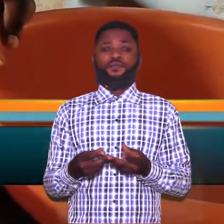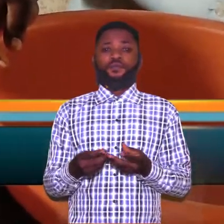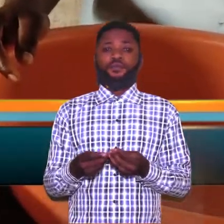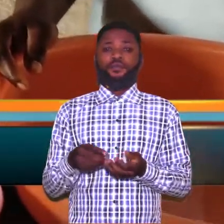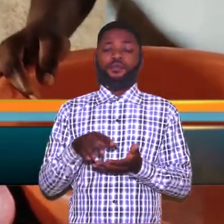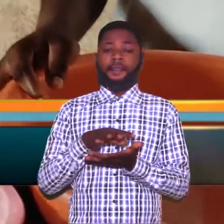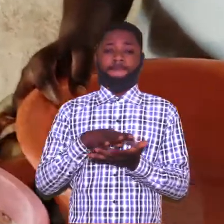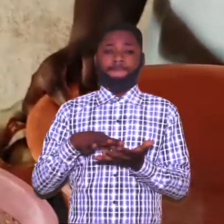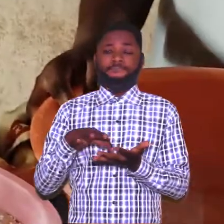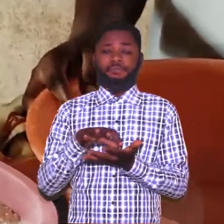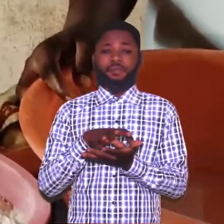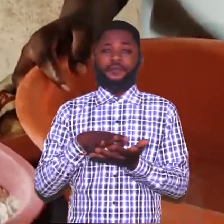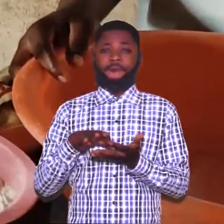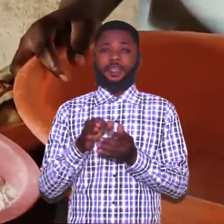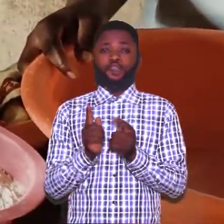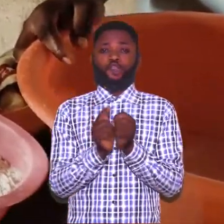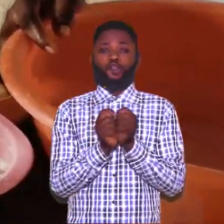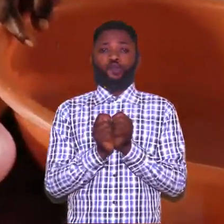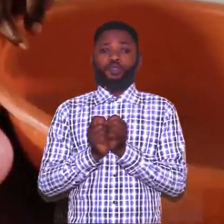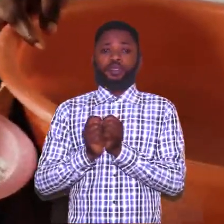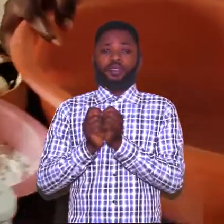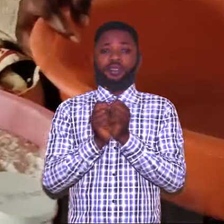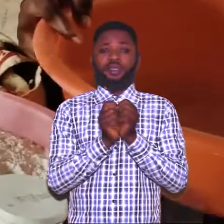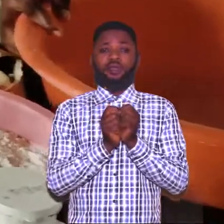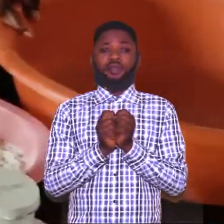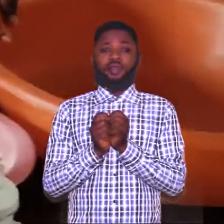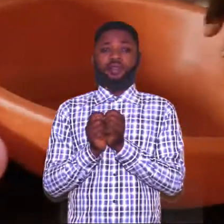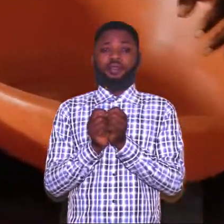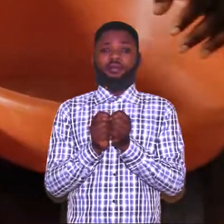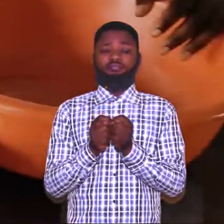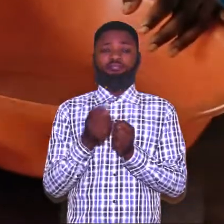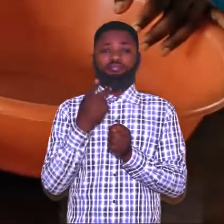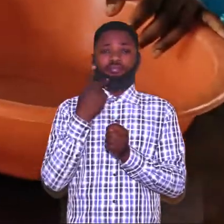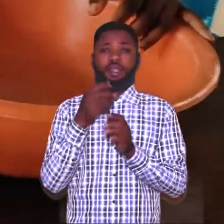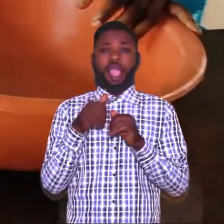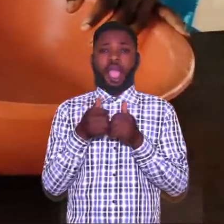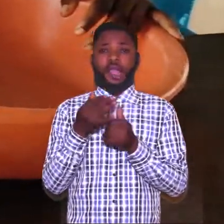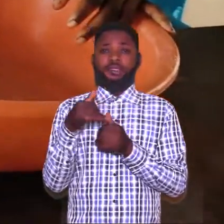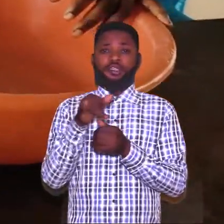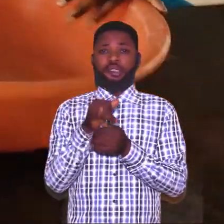Add Wonka and Add in a cup of and